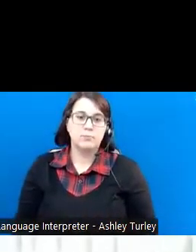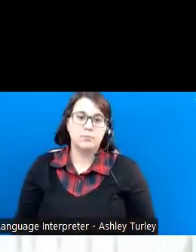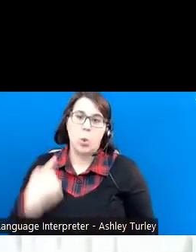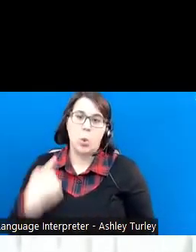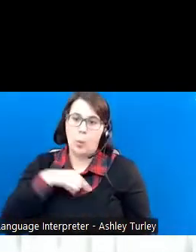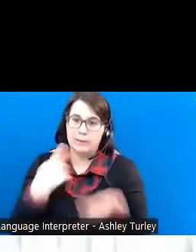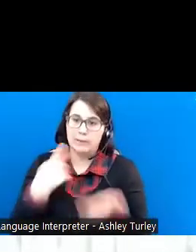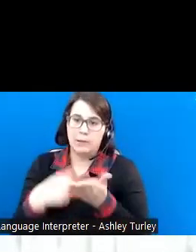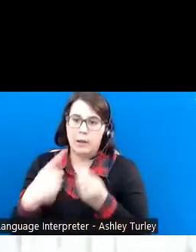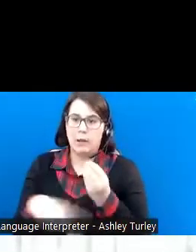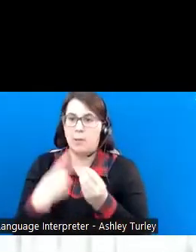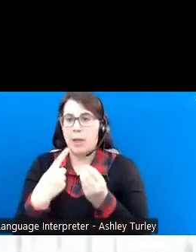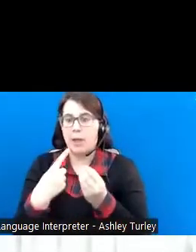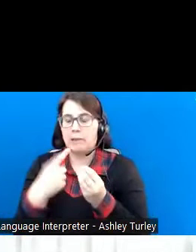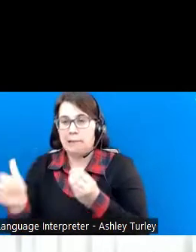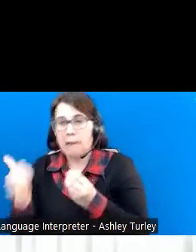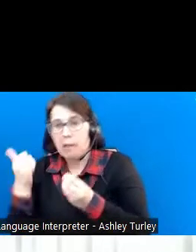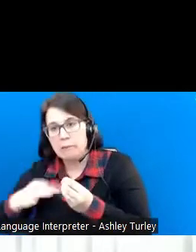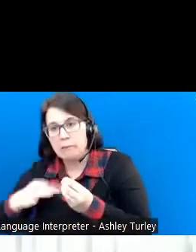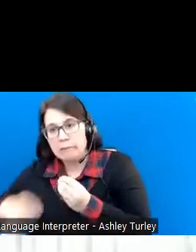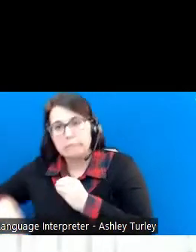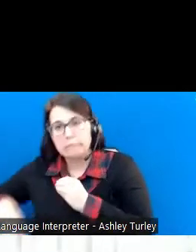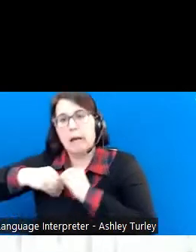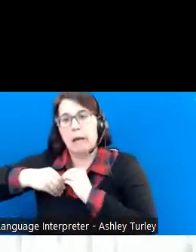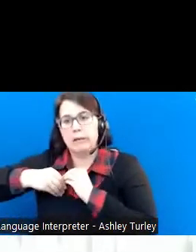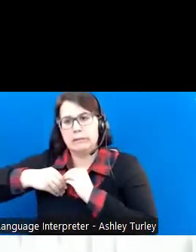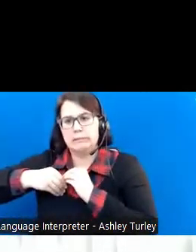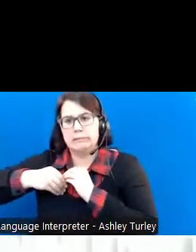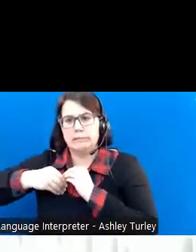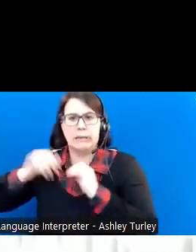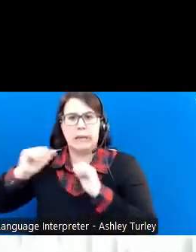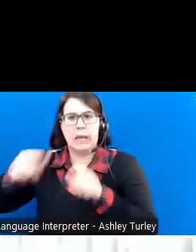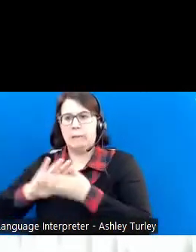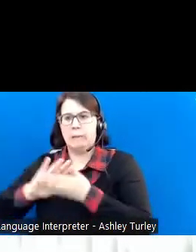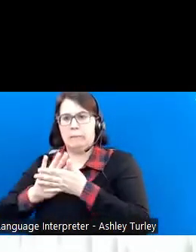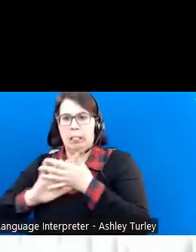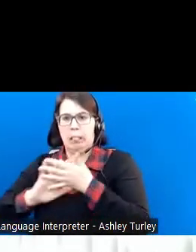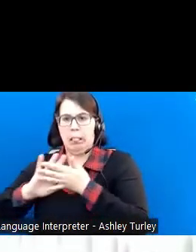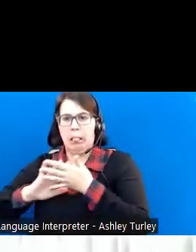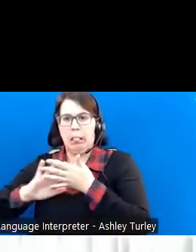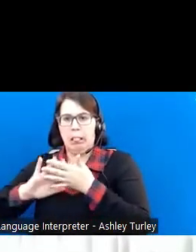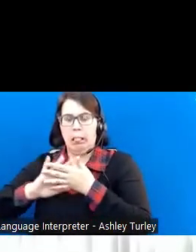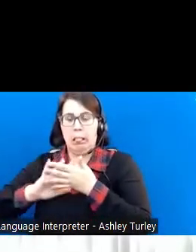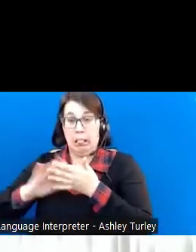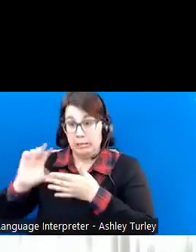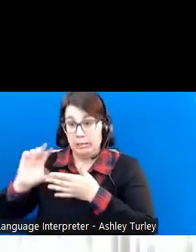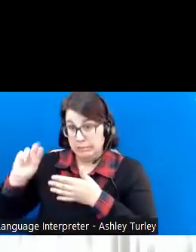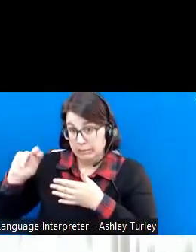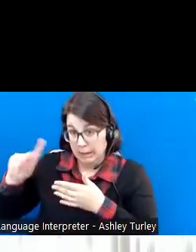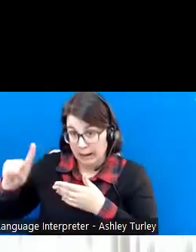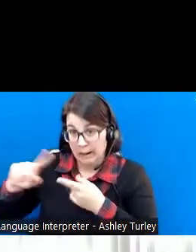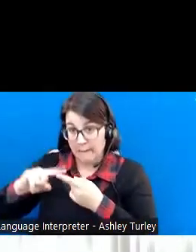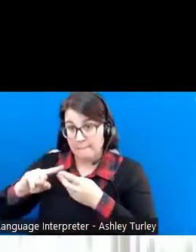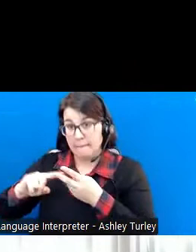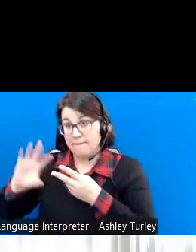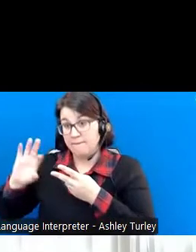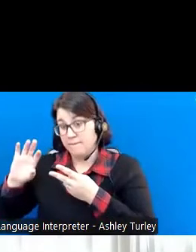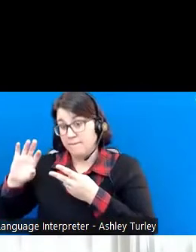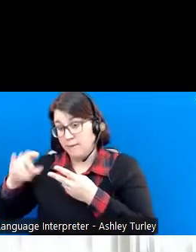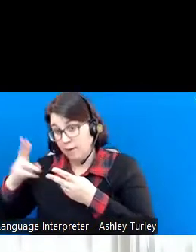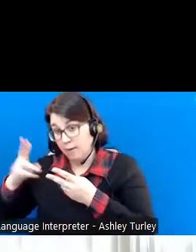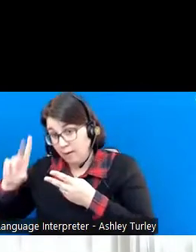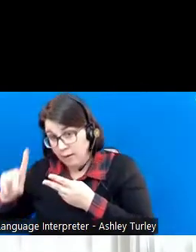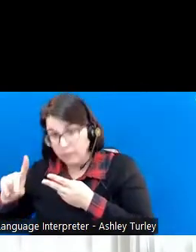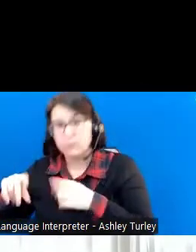in other benefits, it can get a little muddy, like SNAP benefits and HUD benefits. But if you just look at SSI